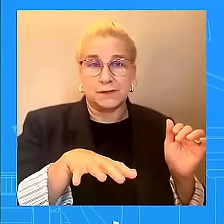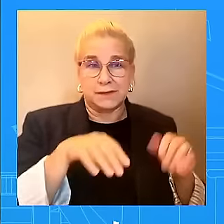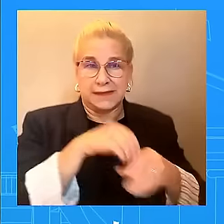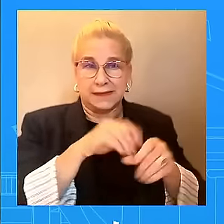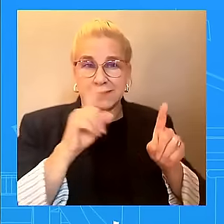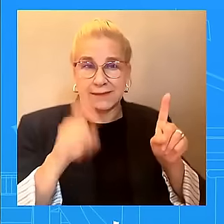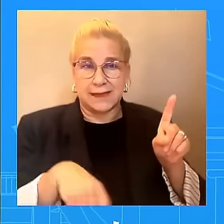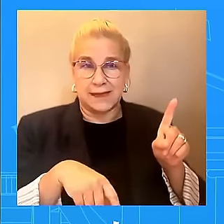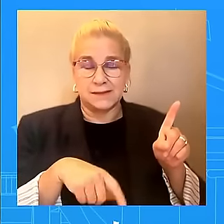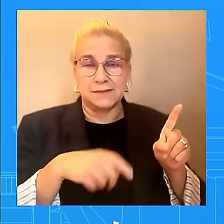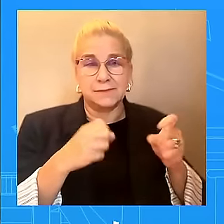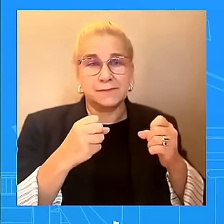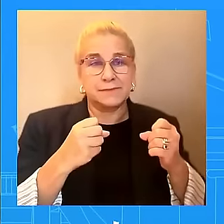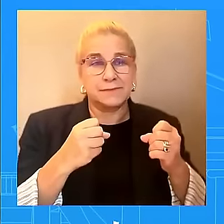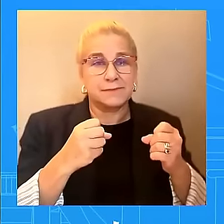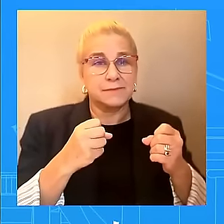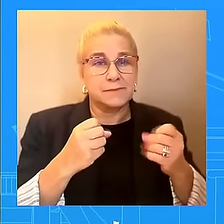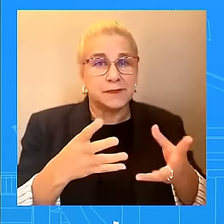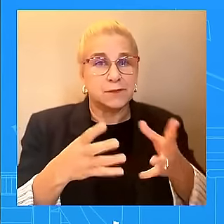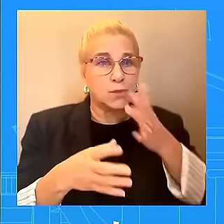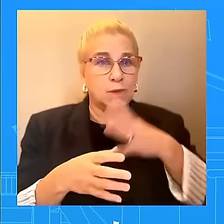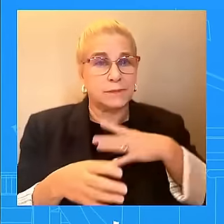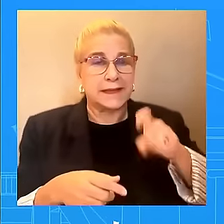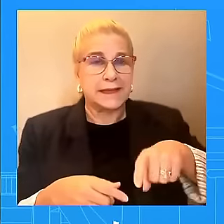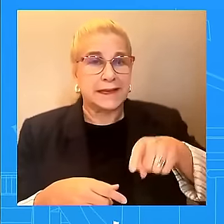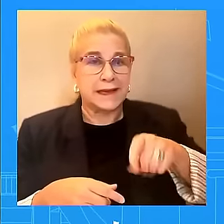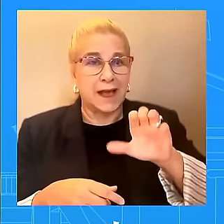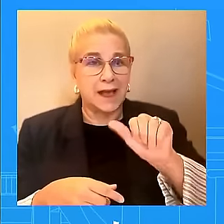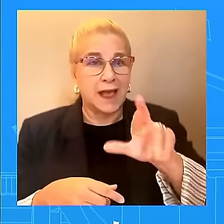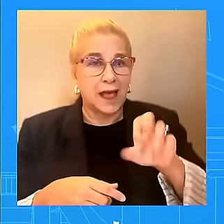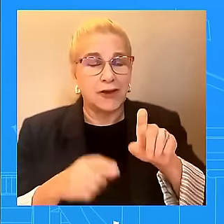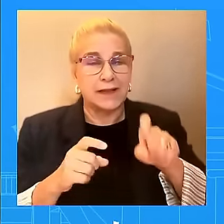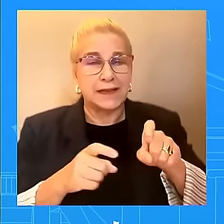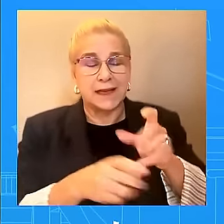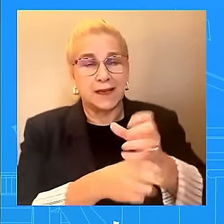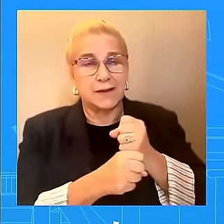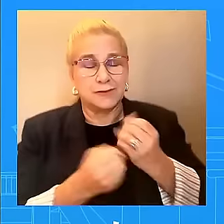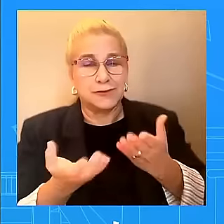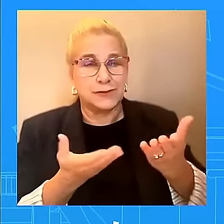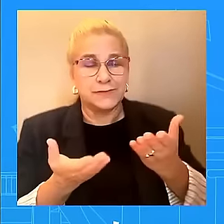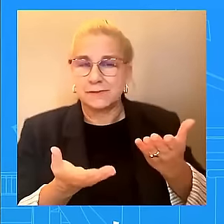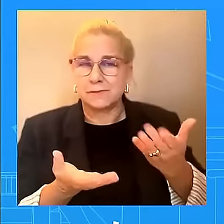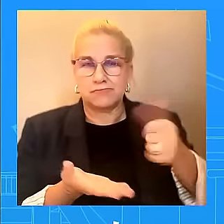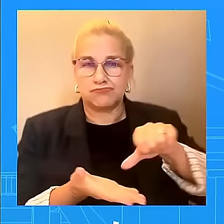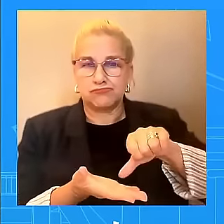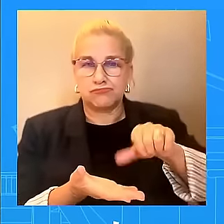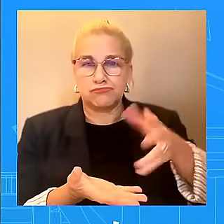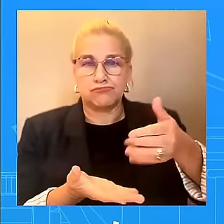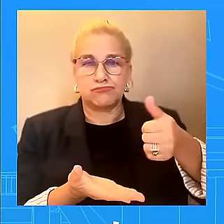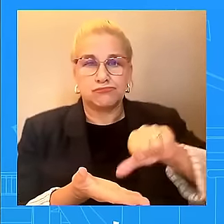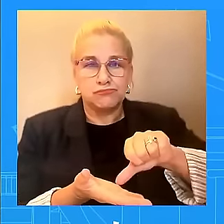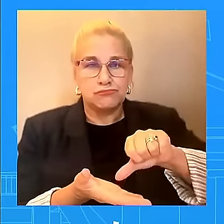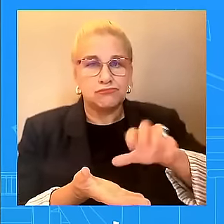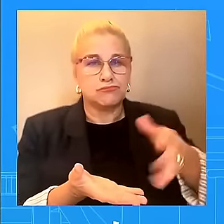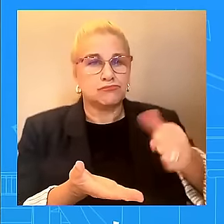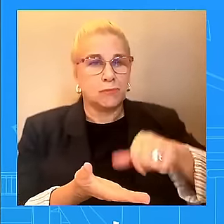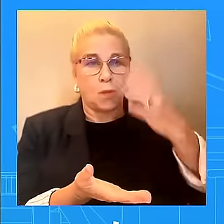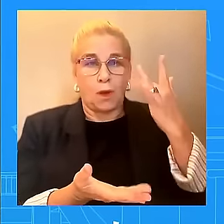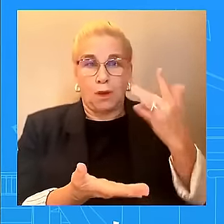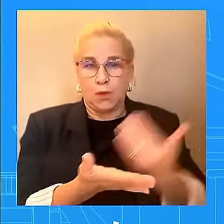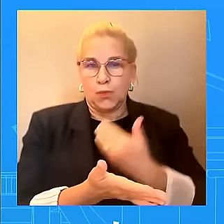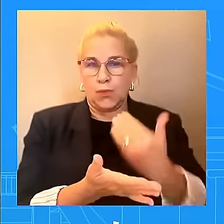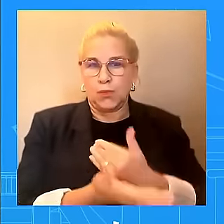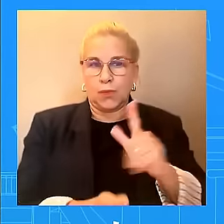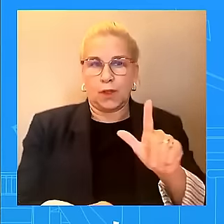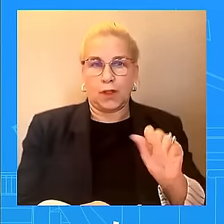the care they need because of these laws. Also today in Georgia, the state Supreme Court reinstated an even more extreme abortion